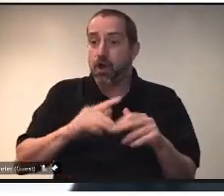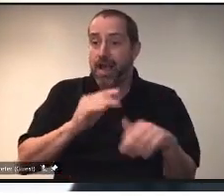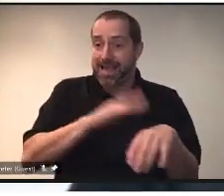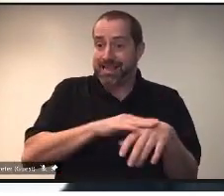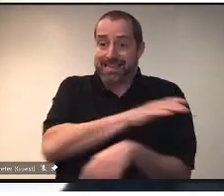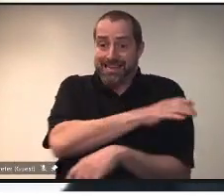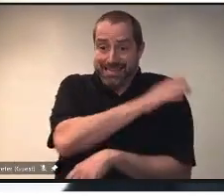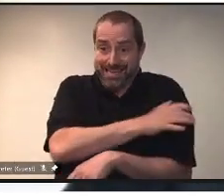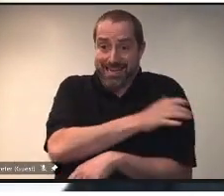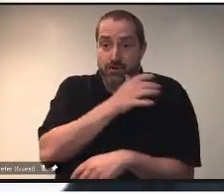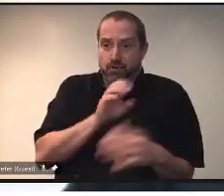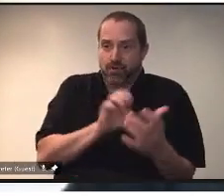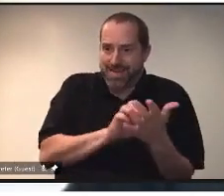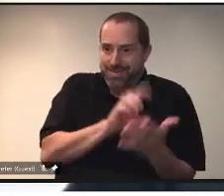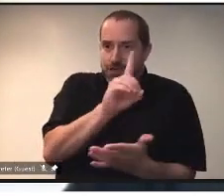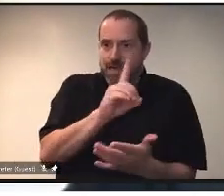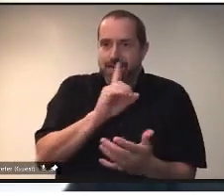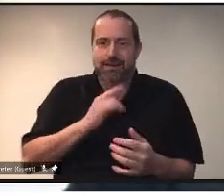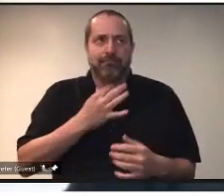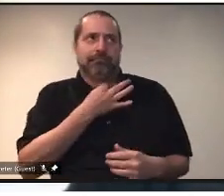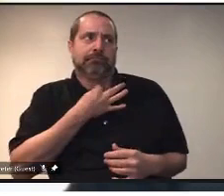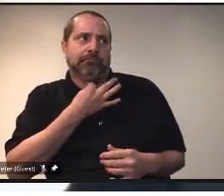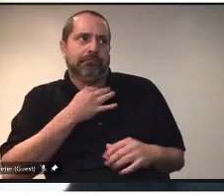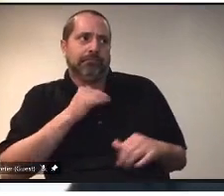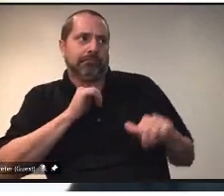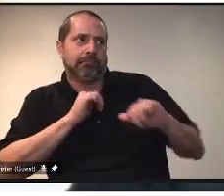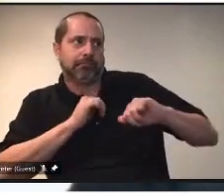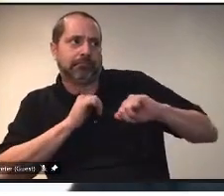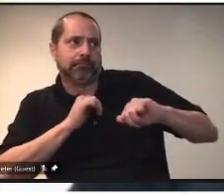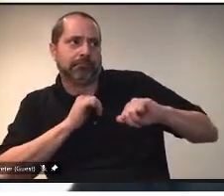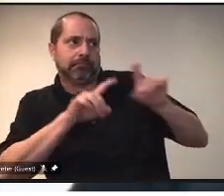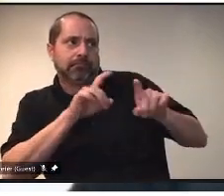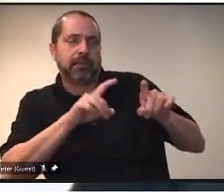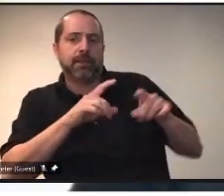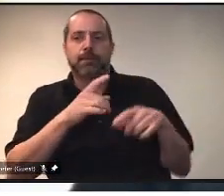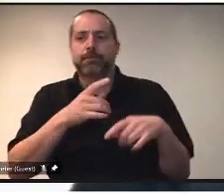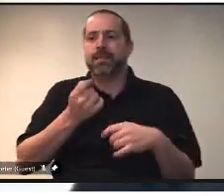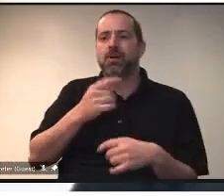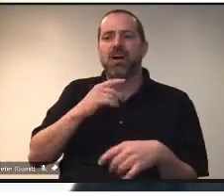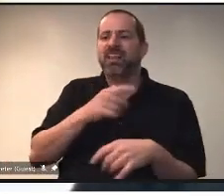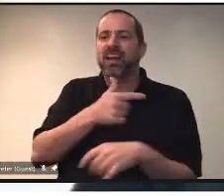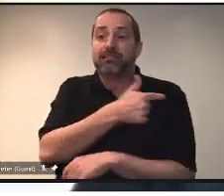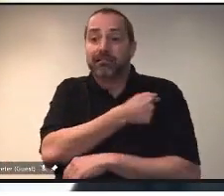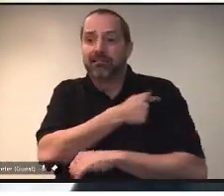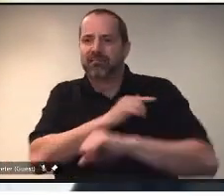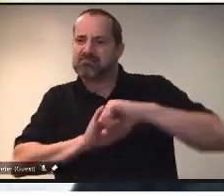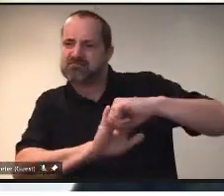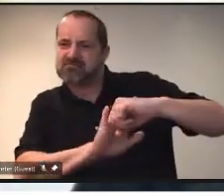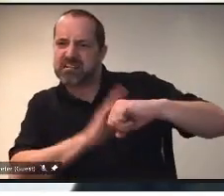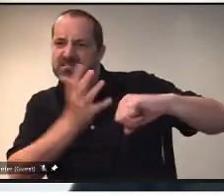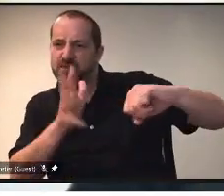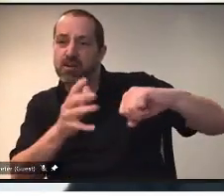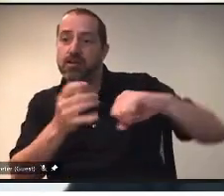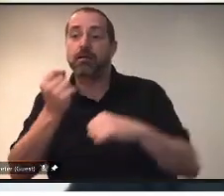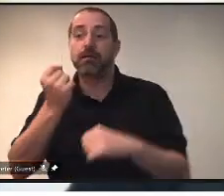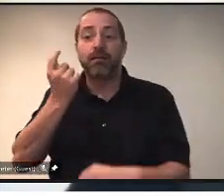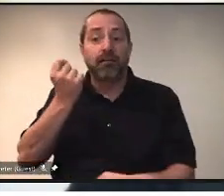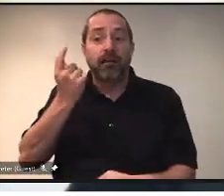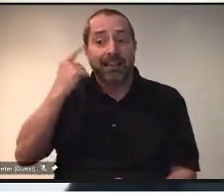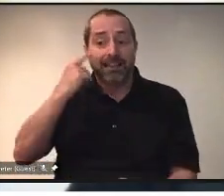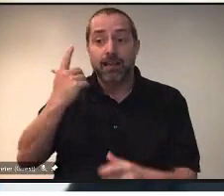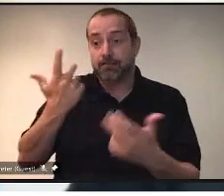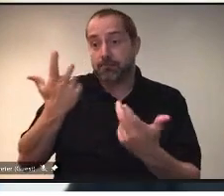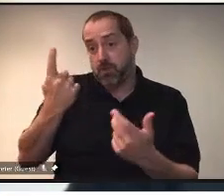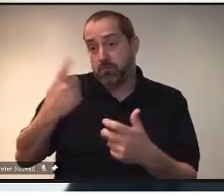questions. I don't think it's a an issue of vaccine hesitancy. I just think it's more summertime people are not